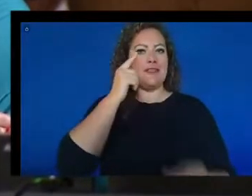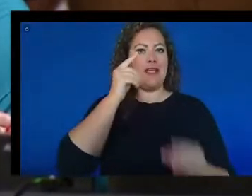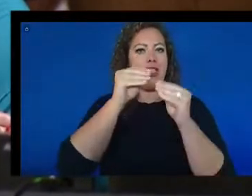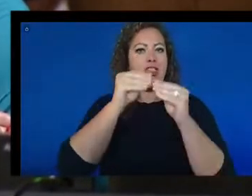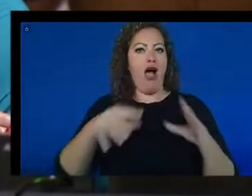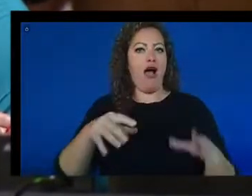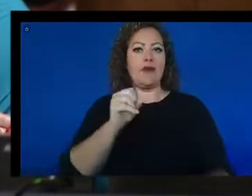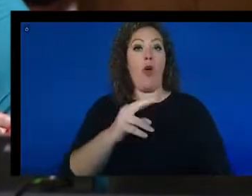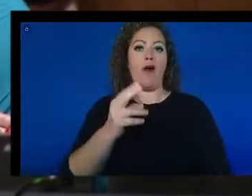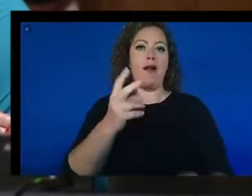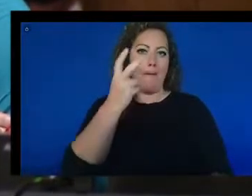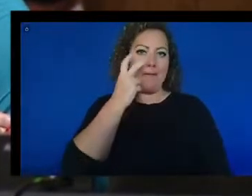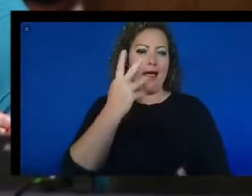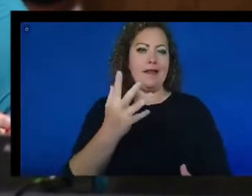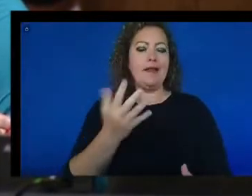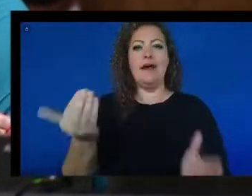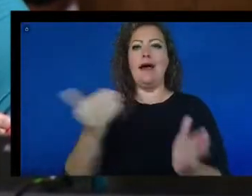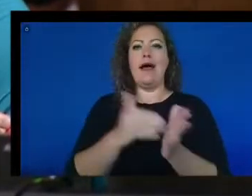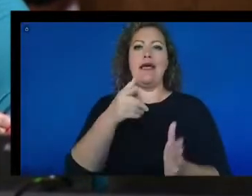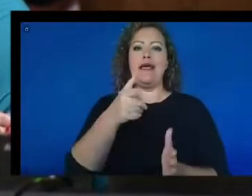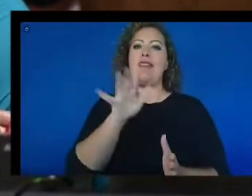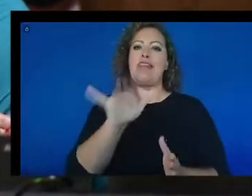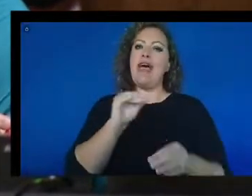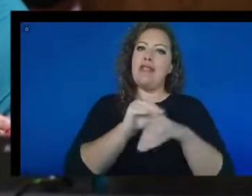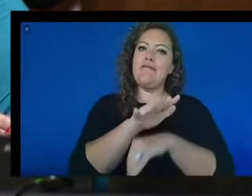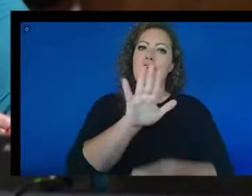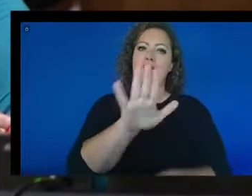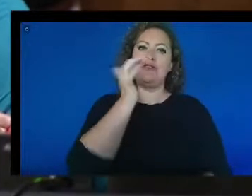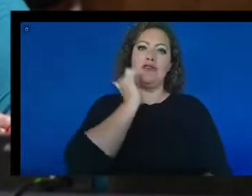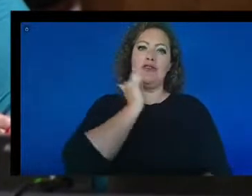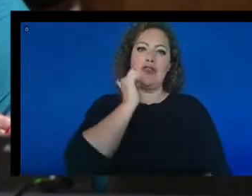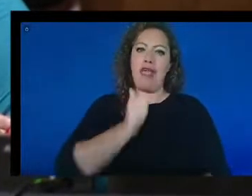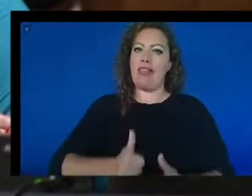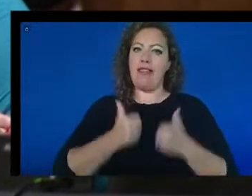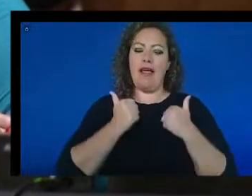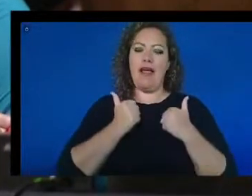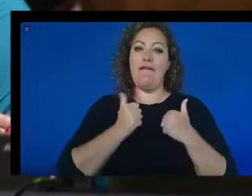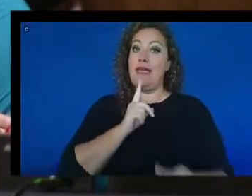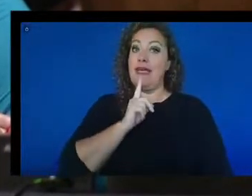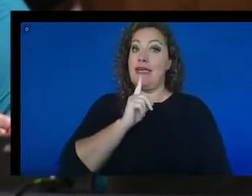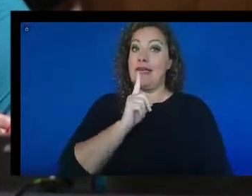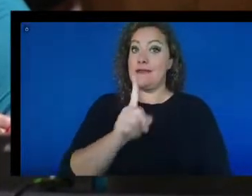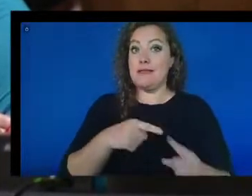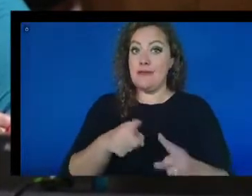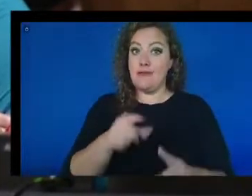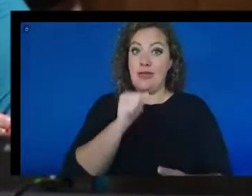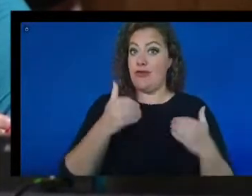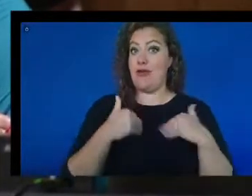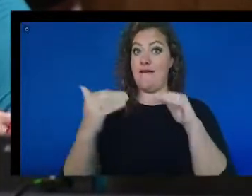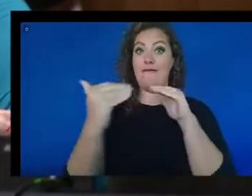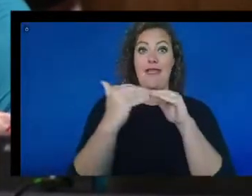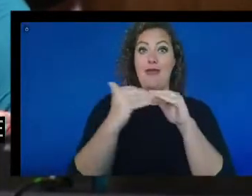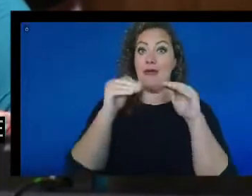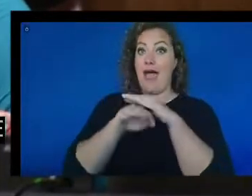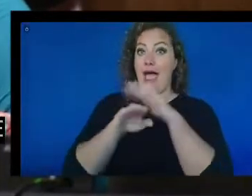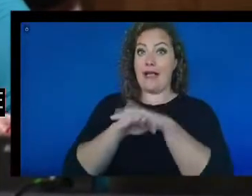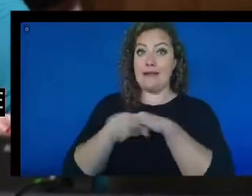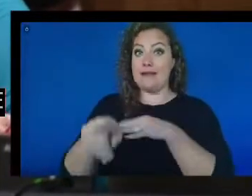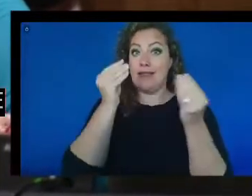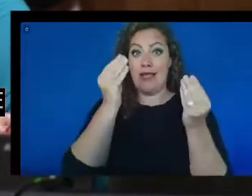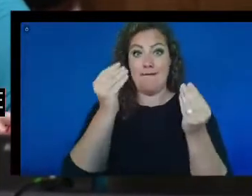again, this does impact your daily life, especially when you don't have equal access to information.